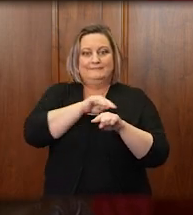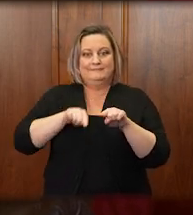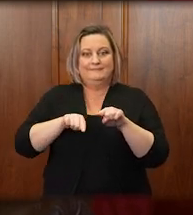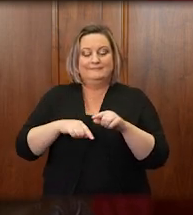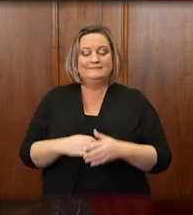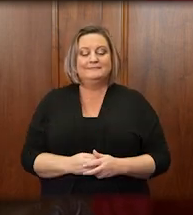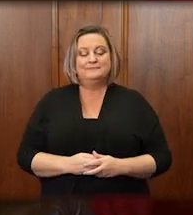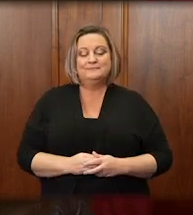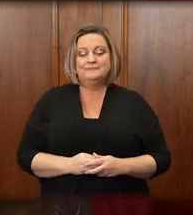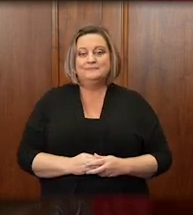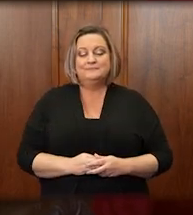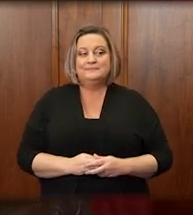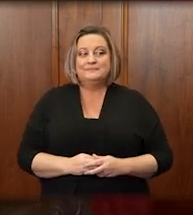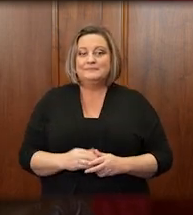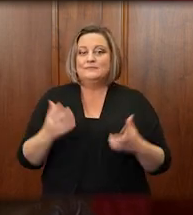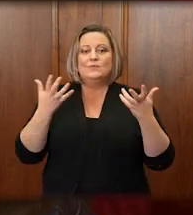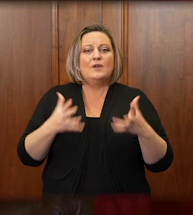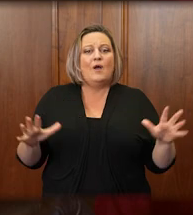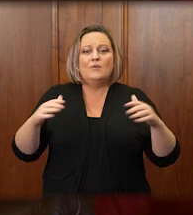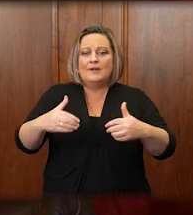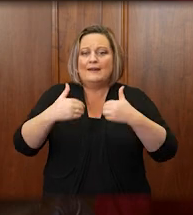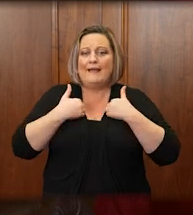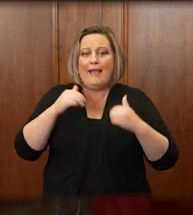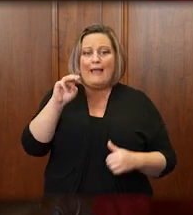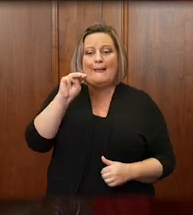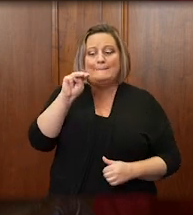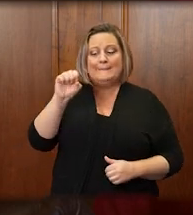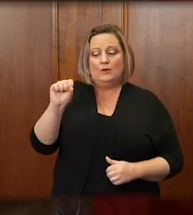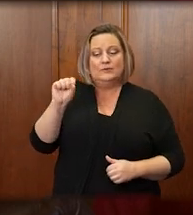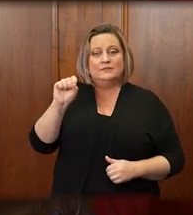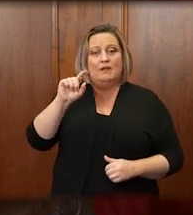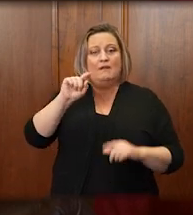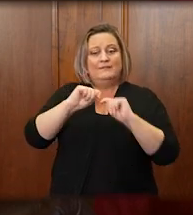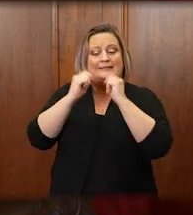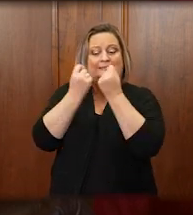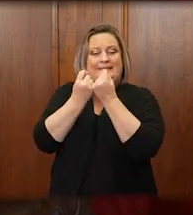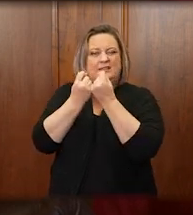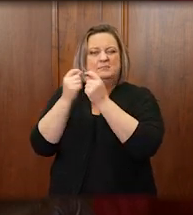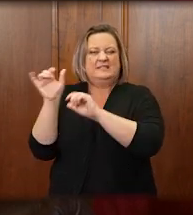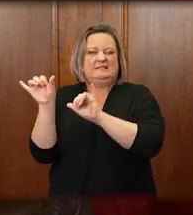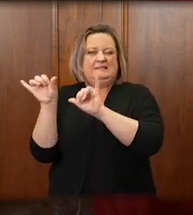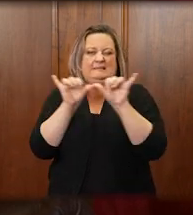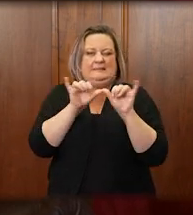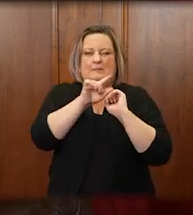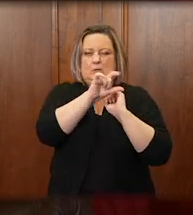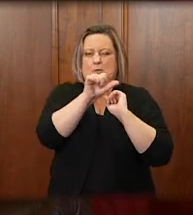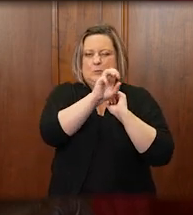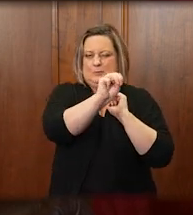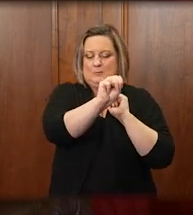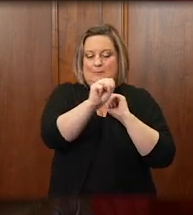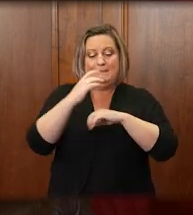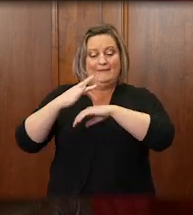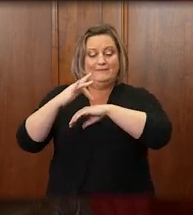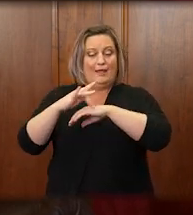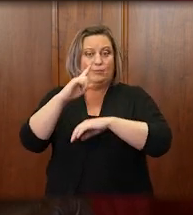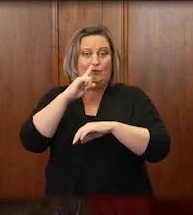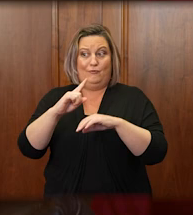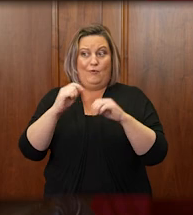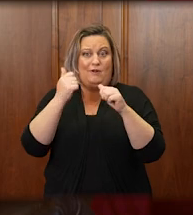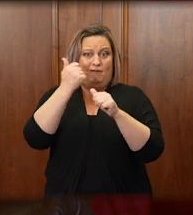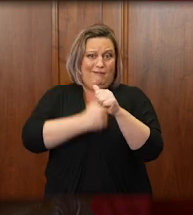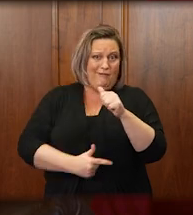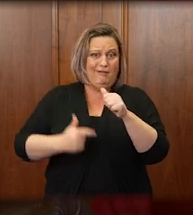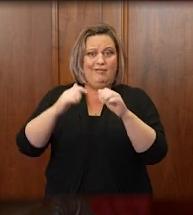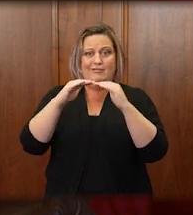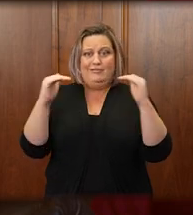cases. We already had Microsoft Teams, which is similar to Zoom, available at all levels of the branch.